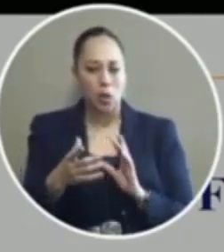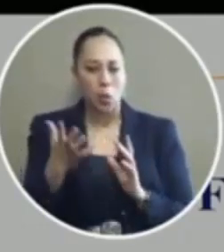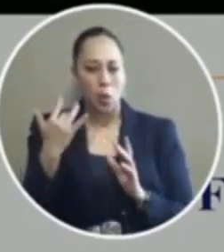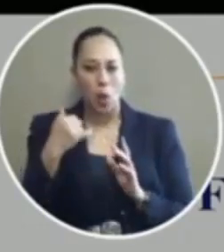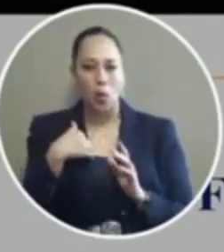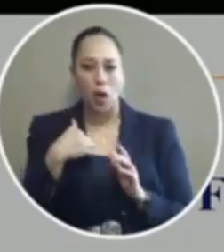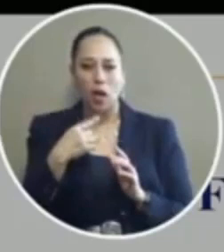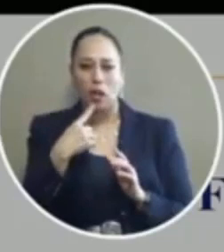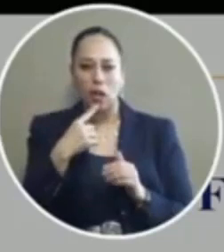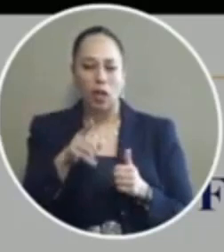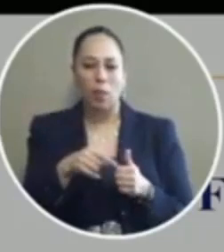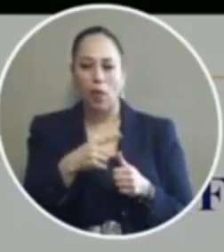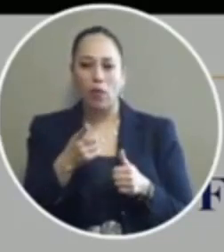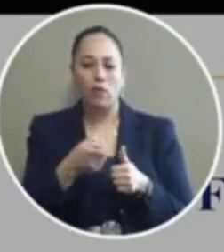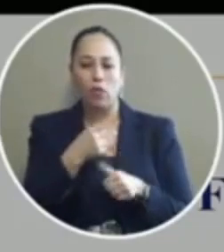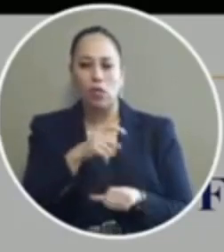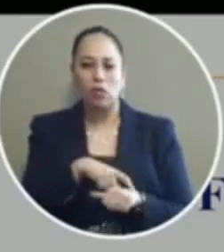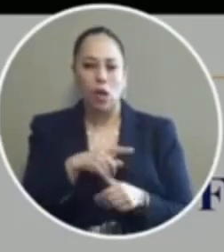about the first chance program